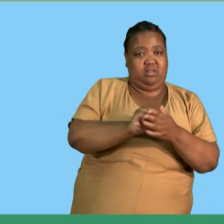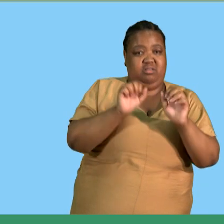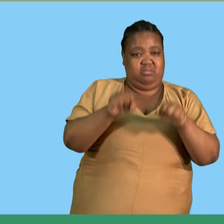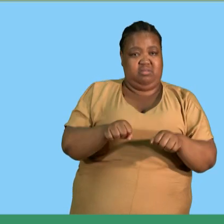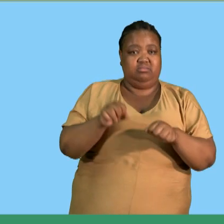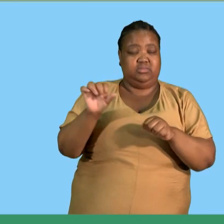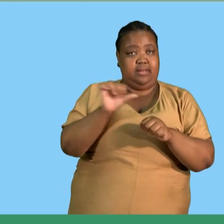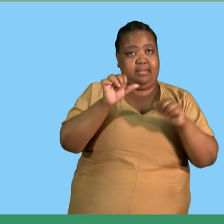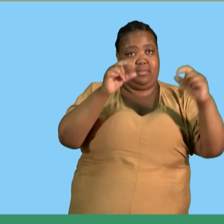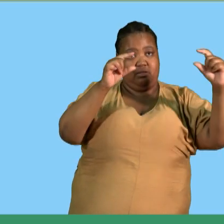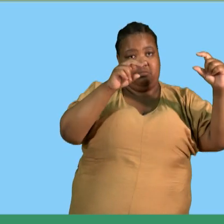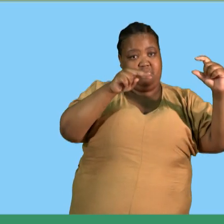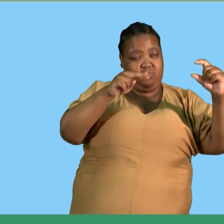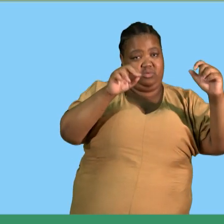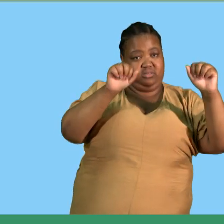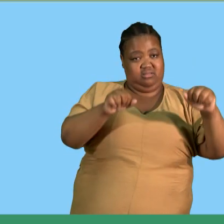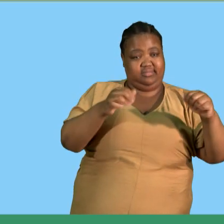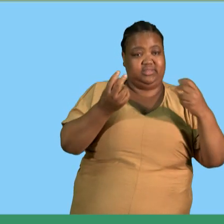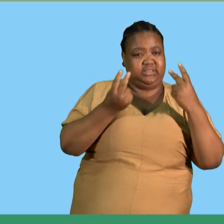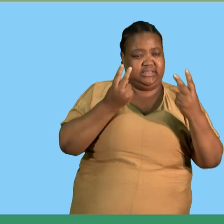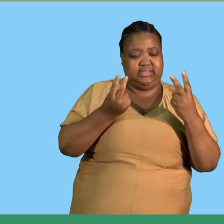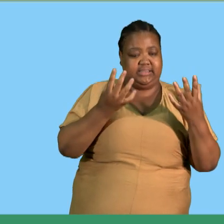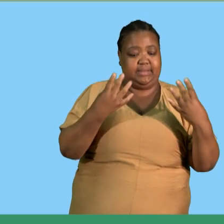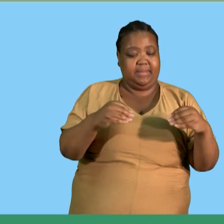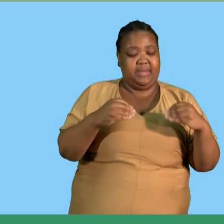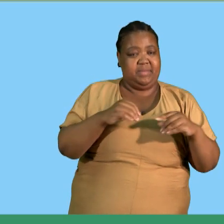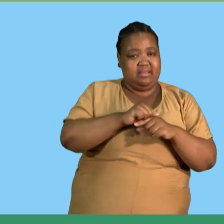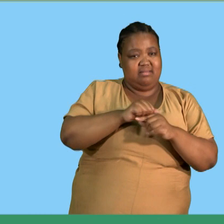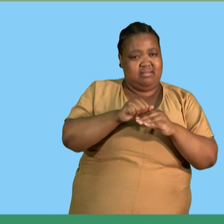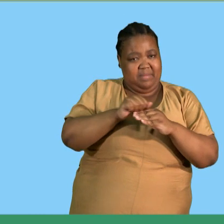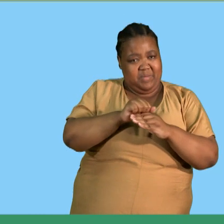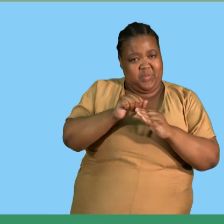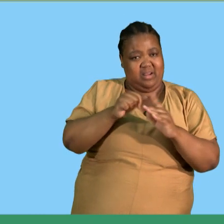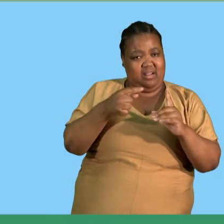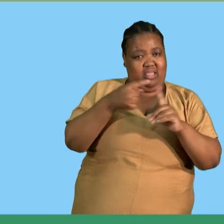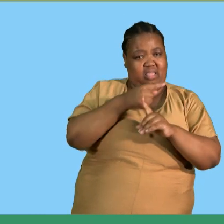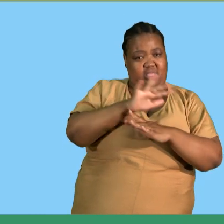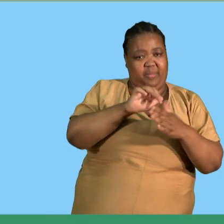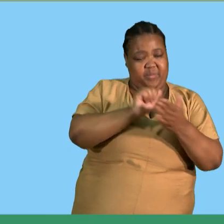i hope you have seen our unethical business practices from the scenario